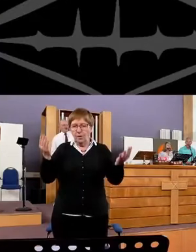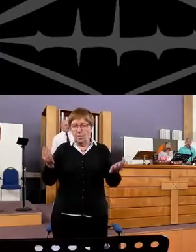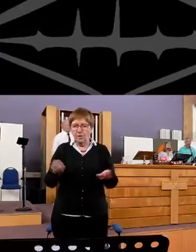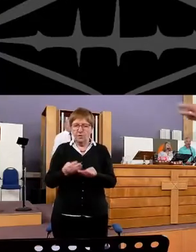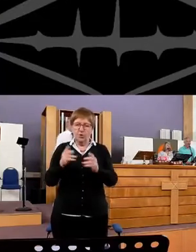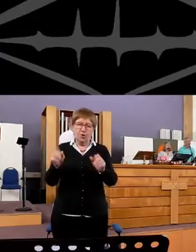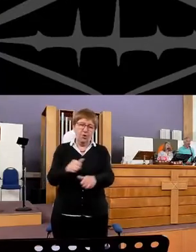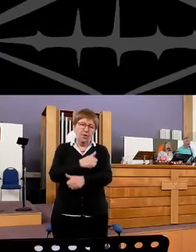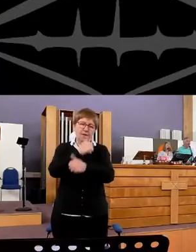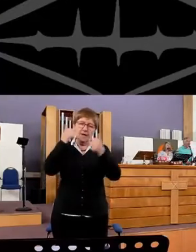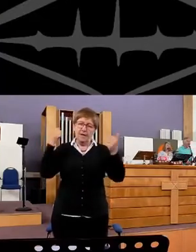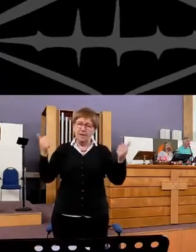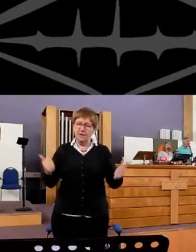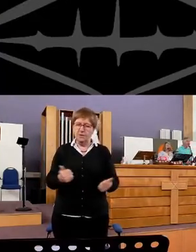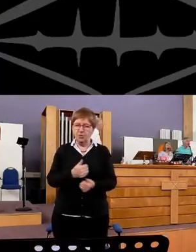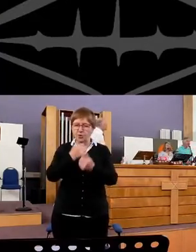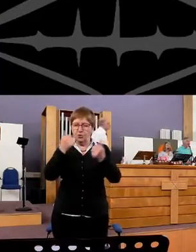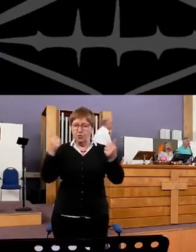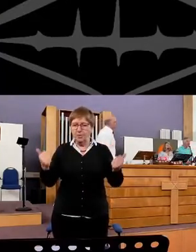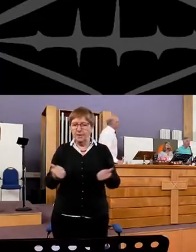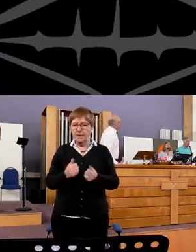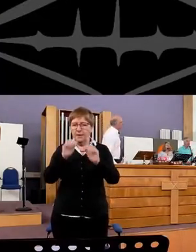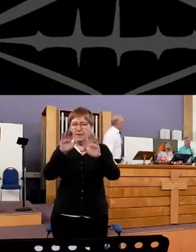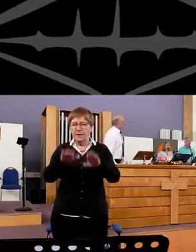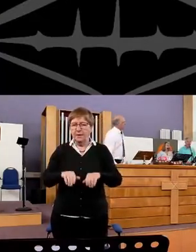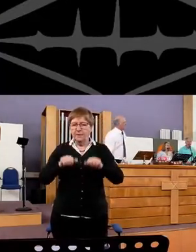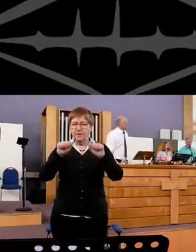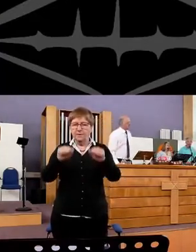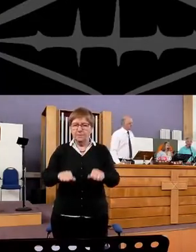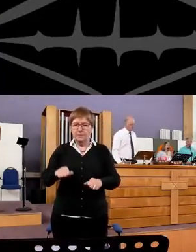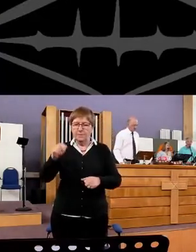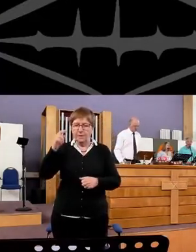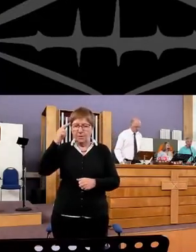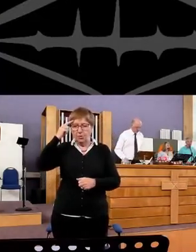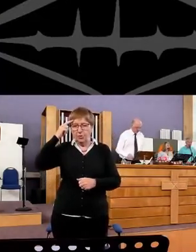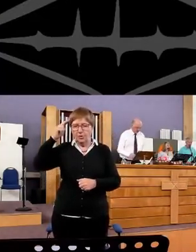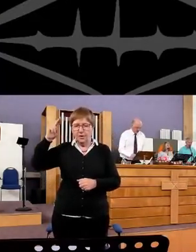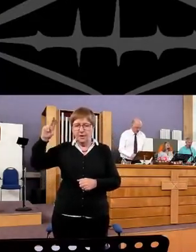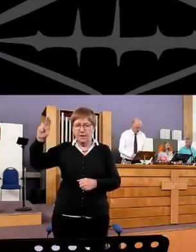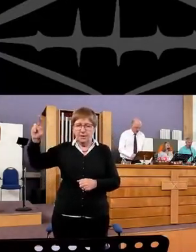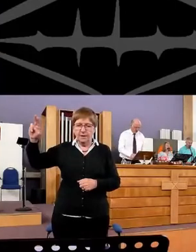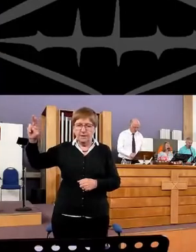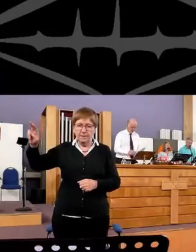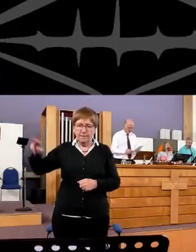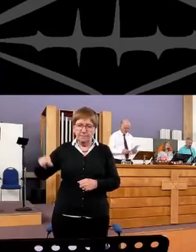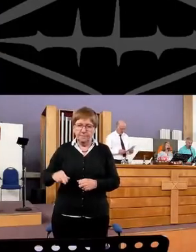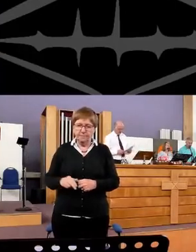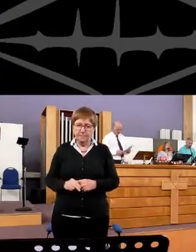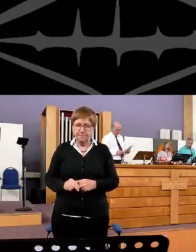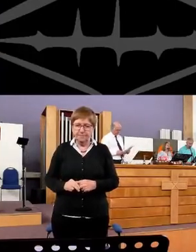world's all that we should need Blessed be your name